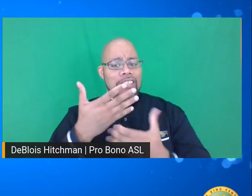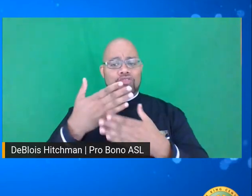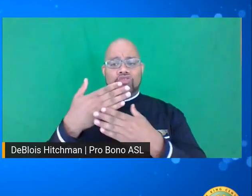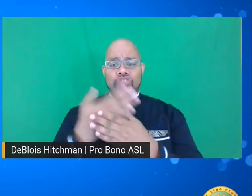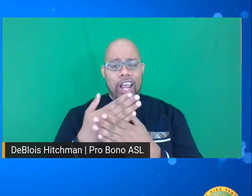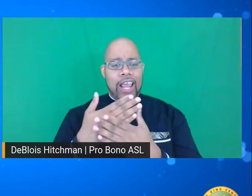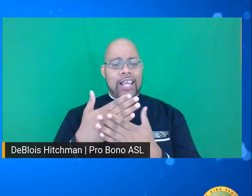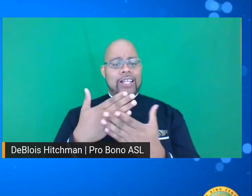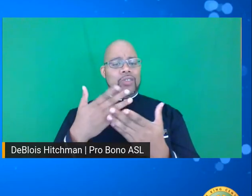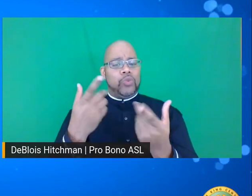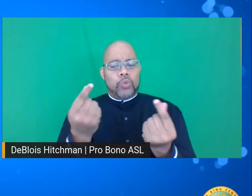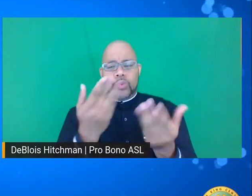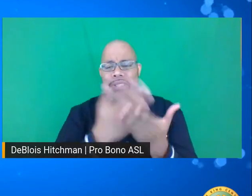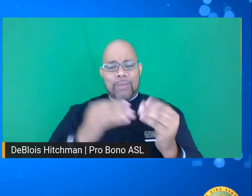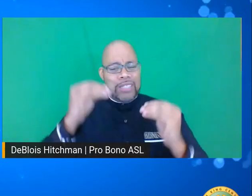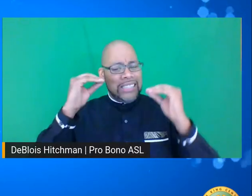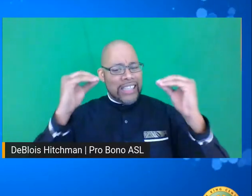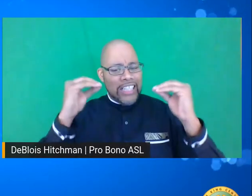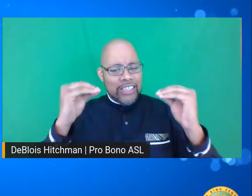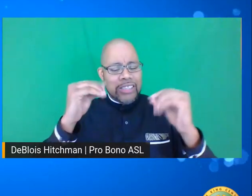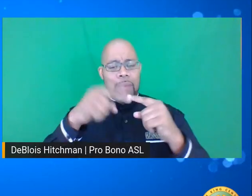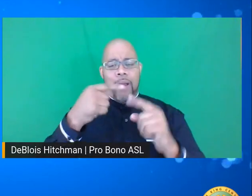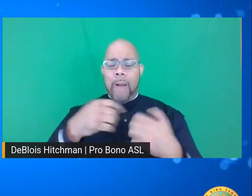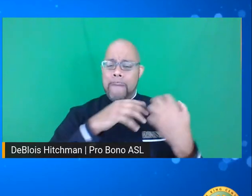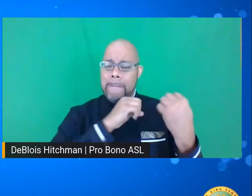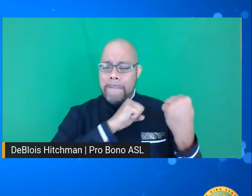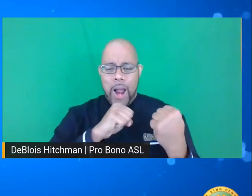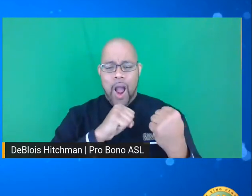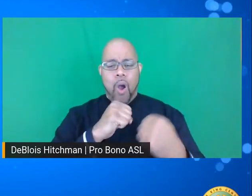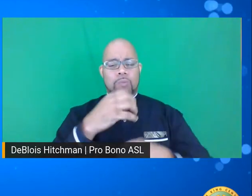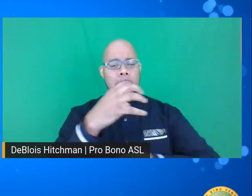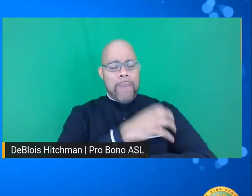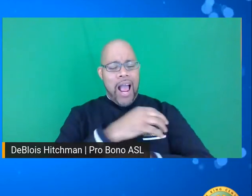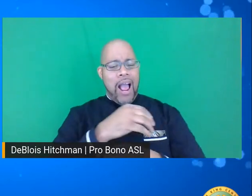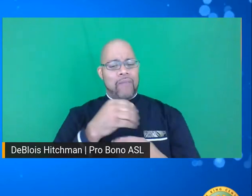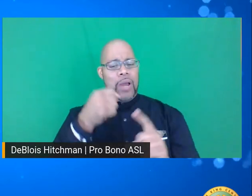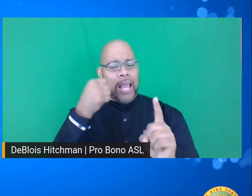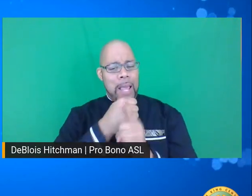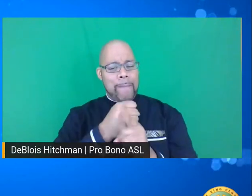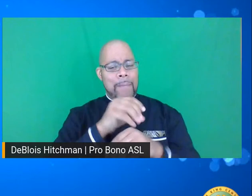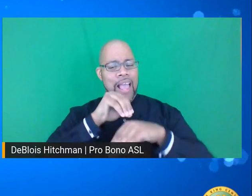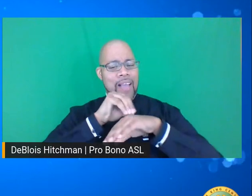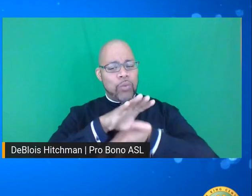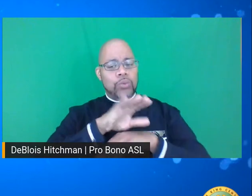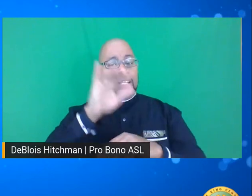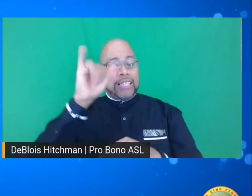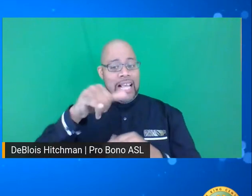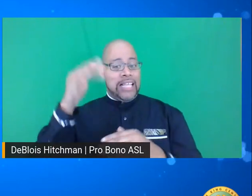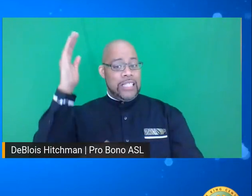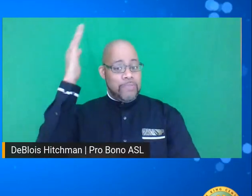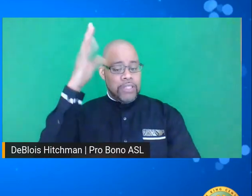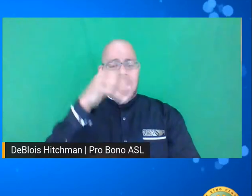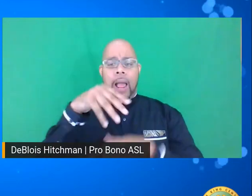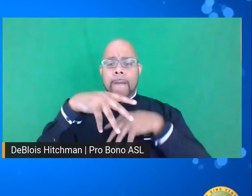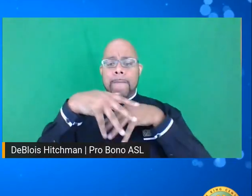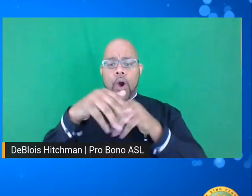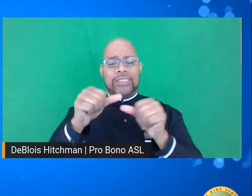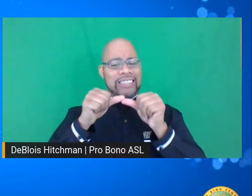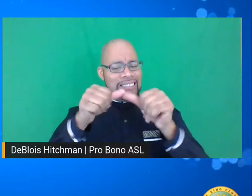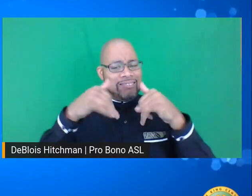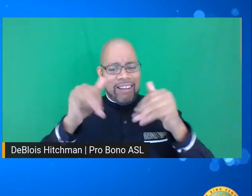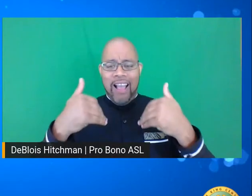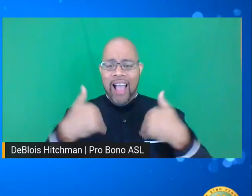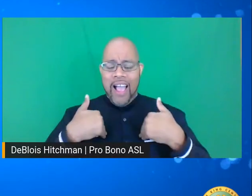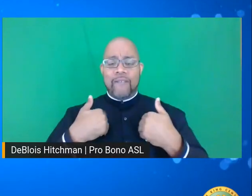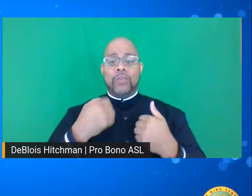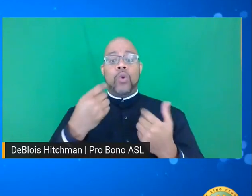convey and do some teaching on the powerful impact, the influence that that speech and that march continue to have. So